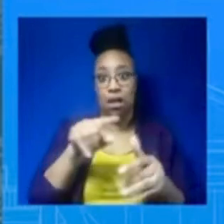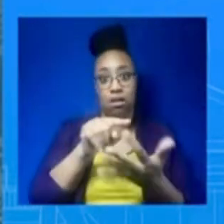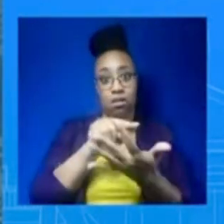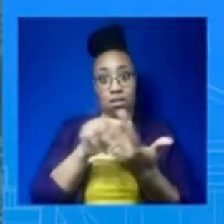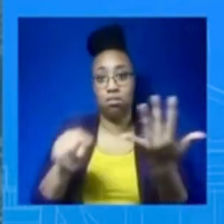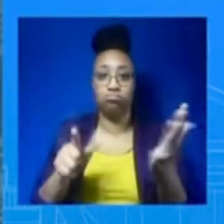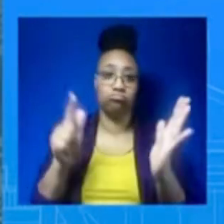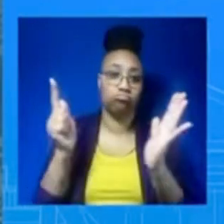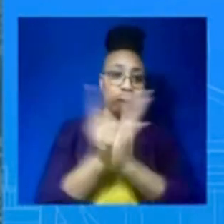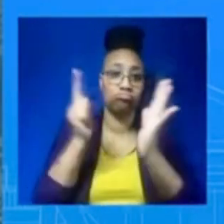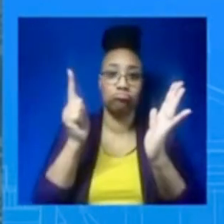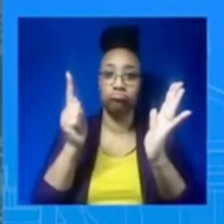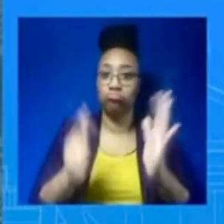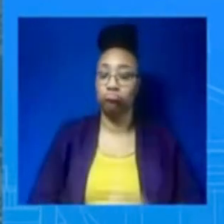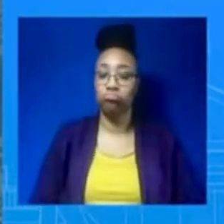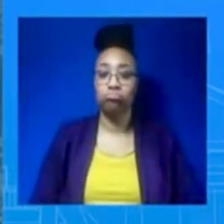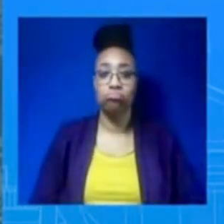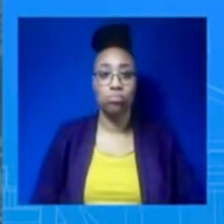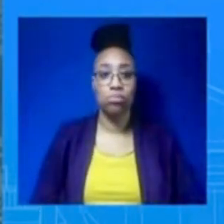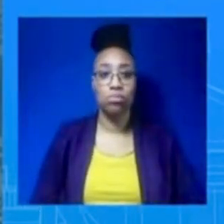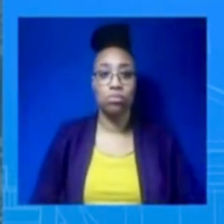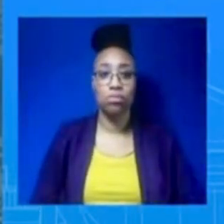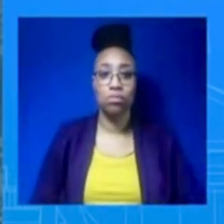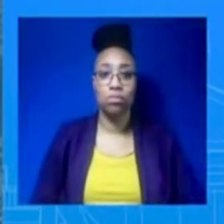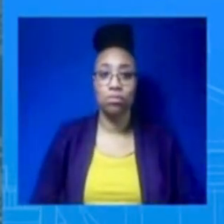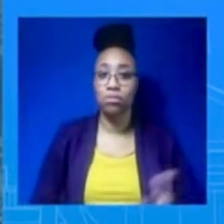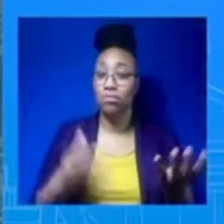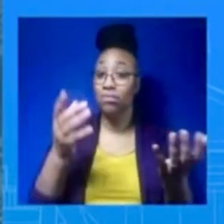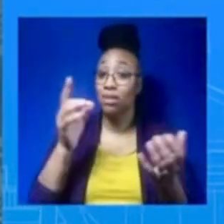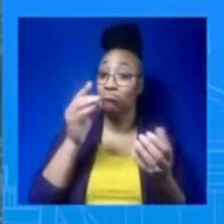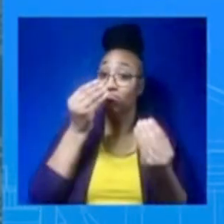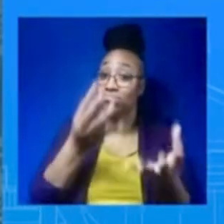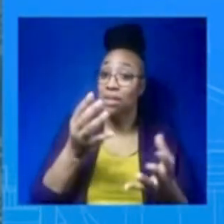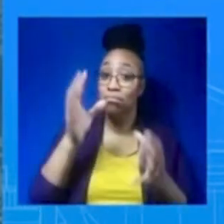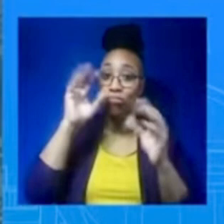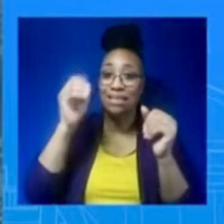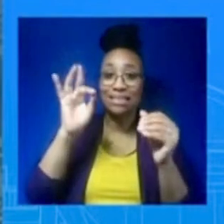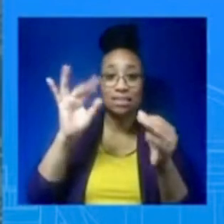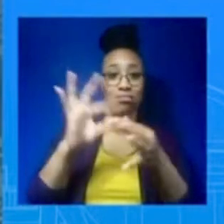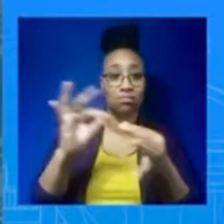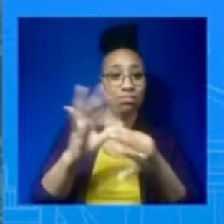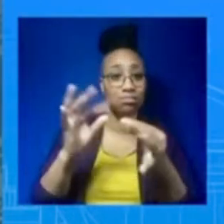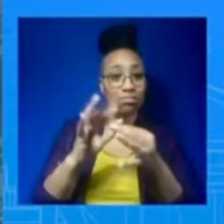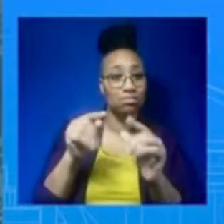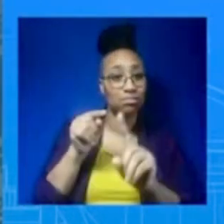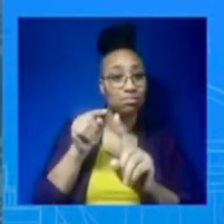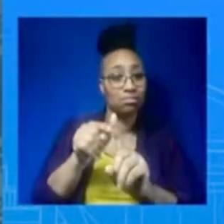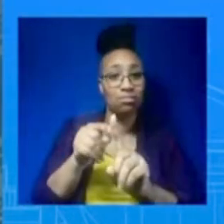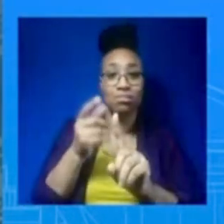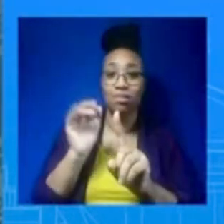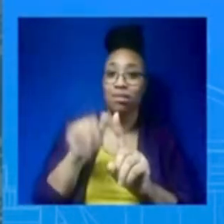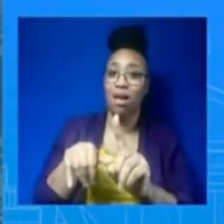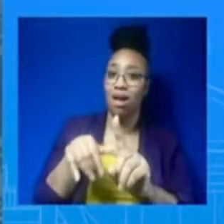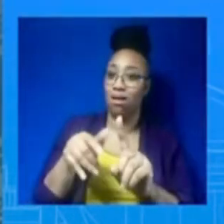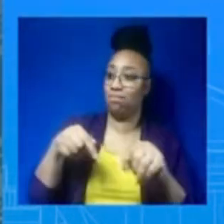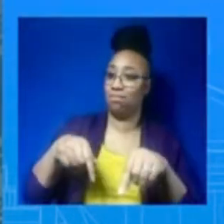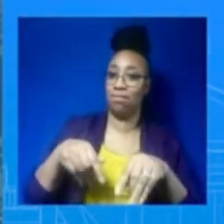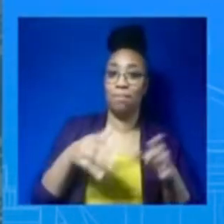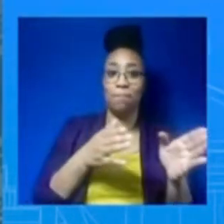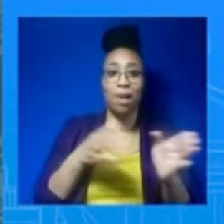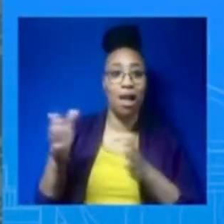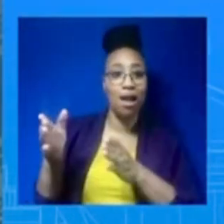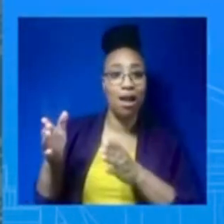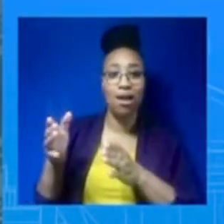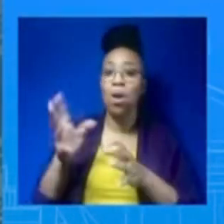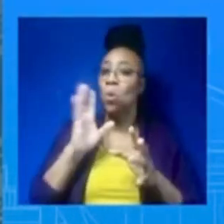plan to make sure that our communities are indeed safe. He's taken actions the last two years and he'll continue to do that. And so I'll just leave